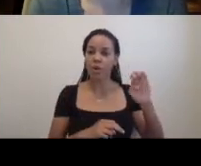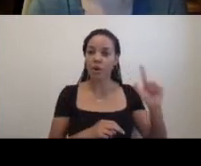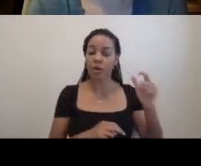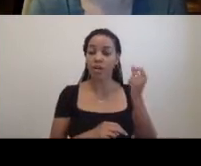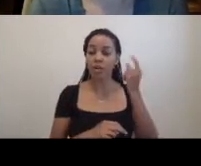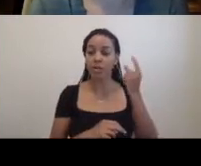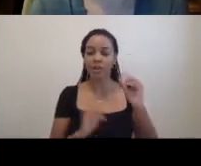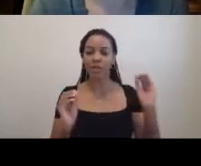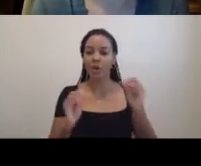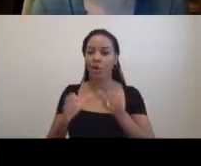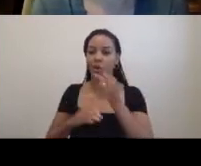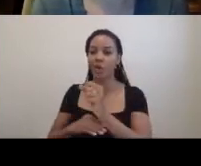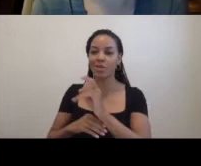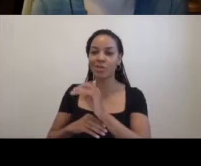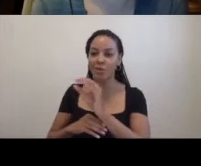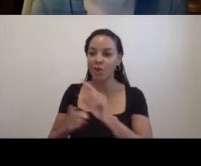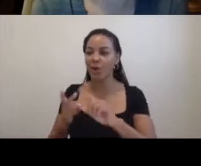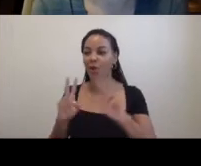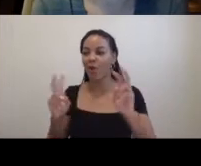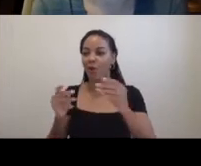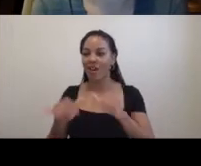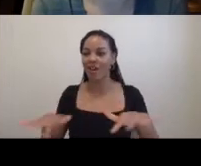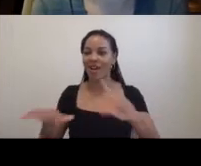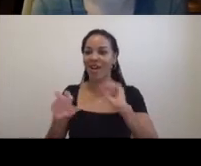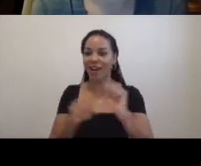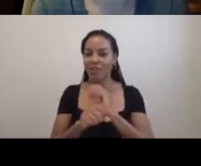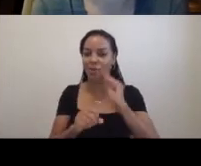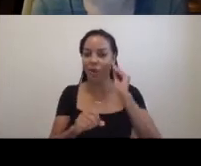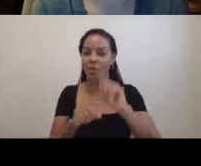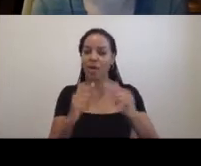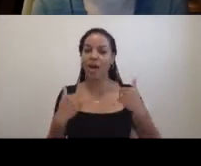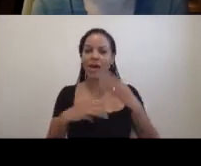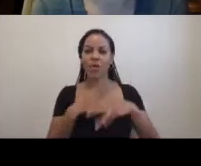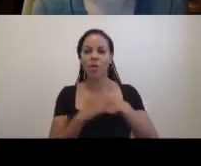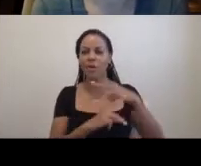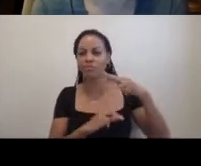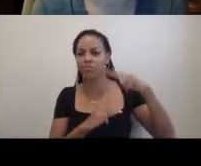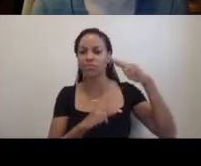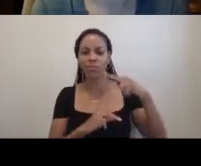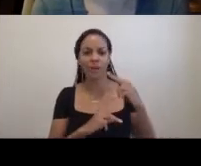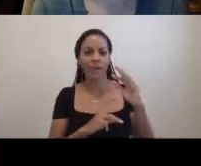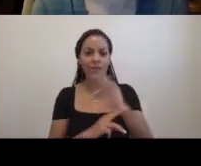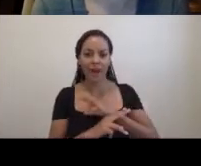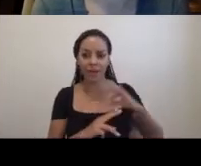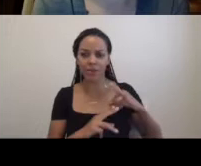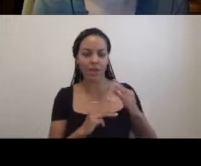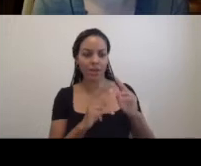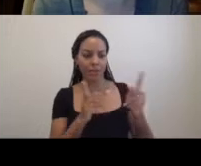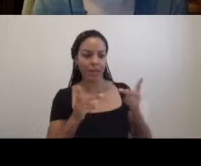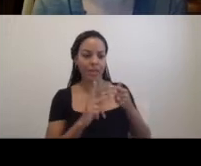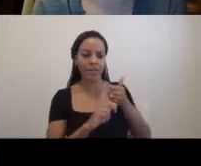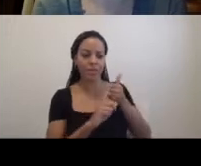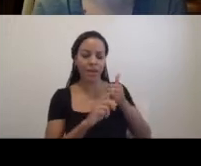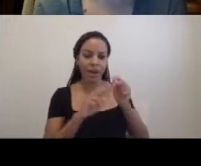a studio, our academic home, its world-class faculty and research resources provide the space to explore, experiment, and